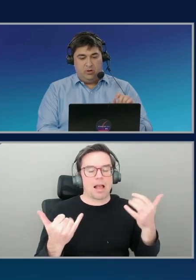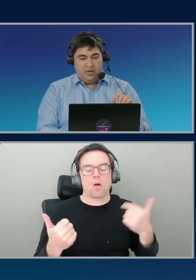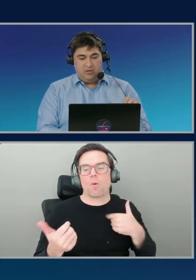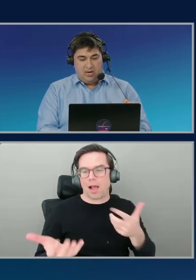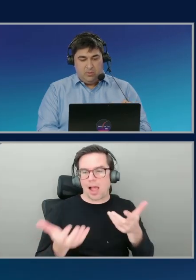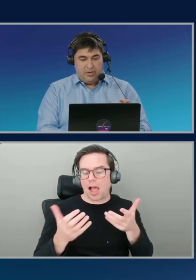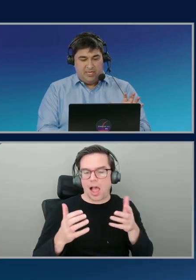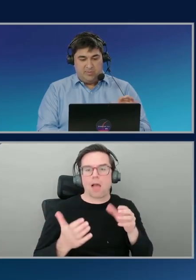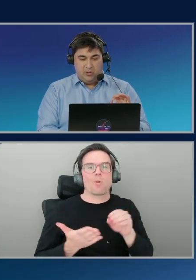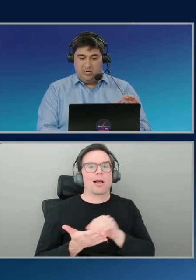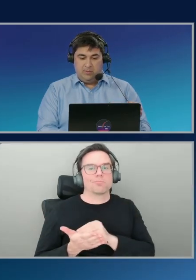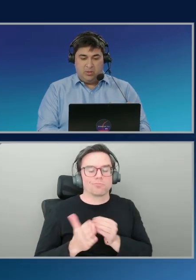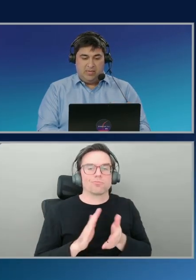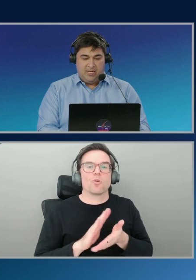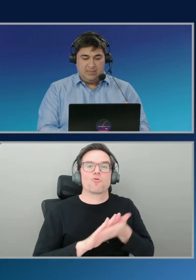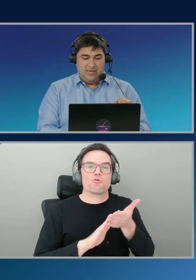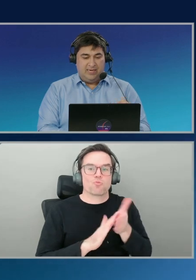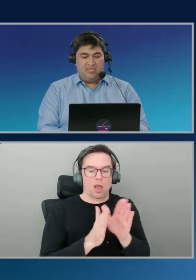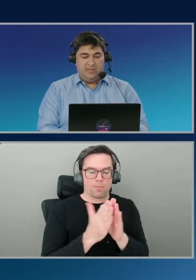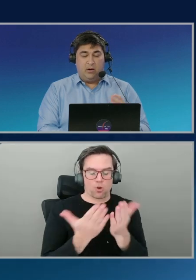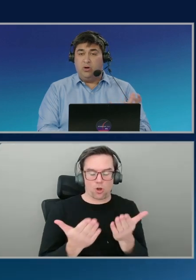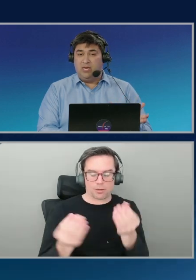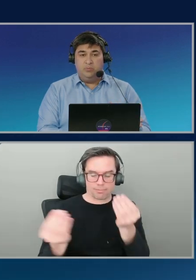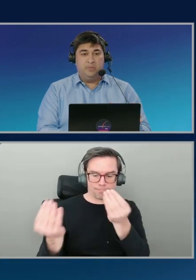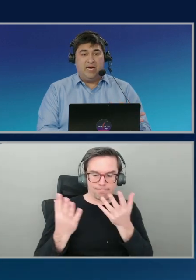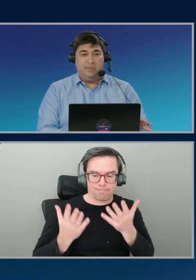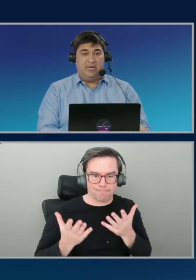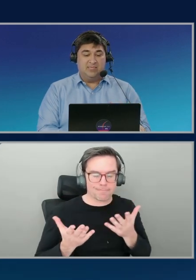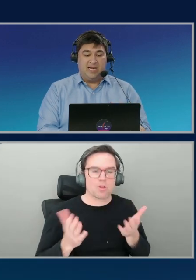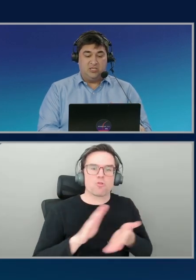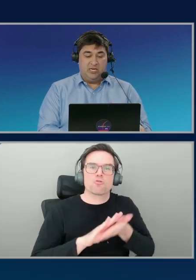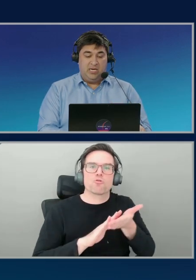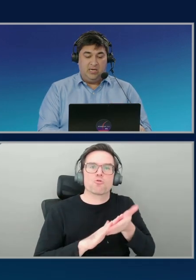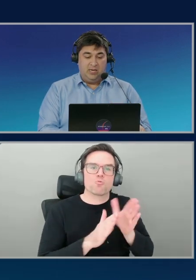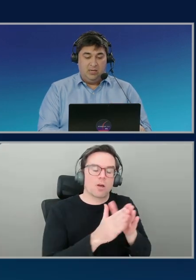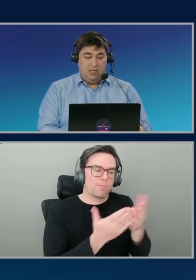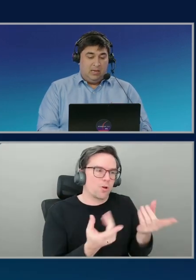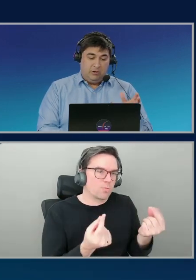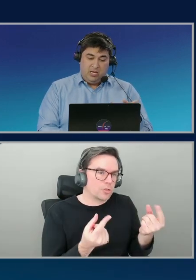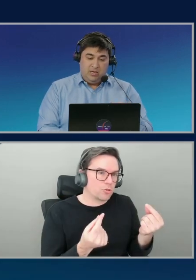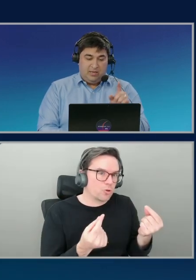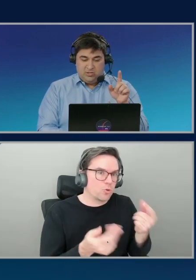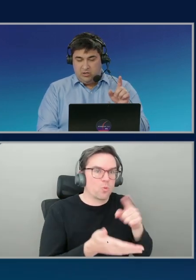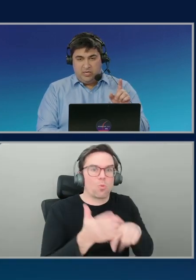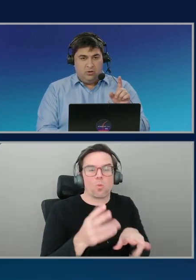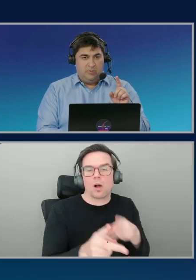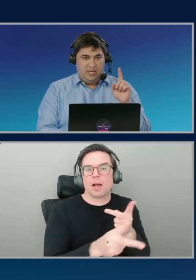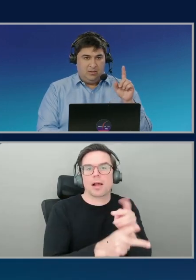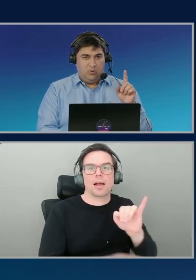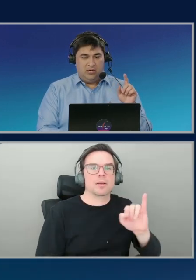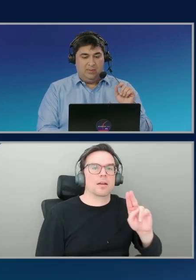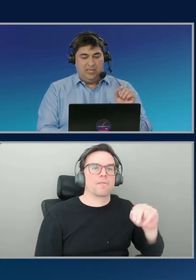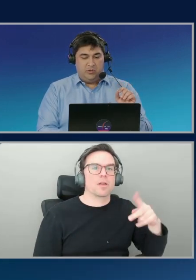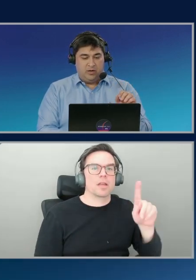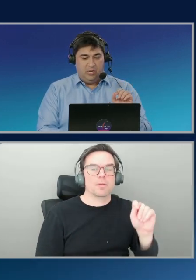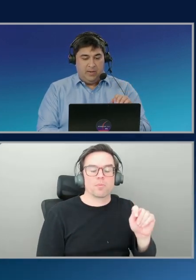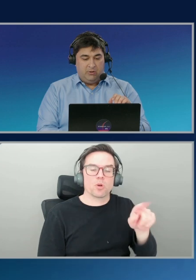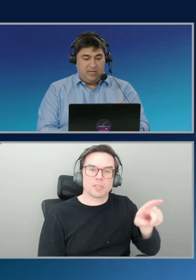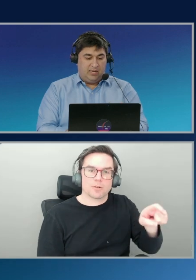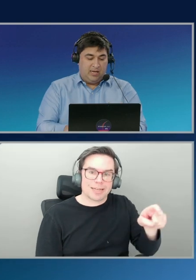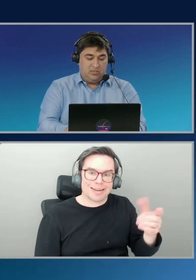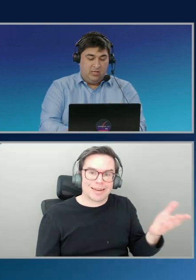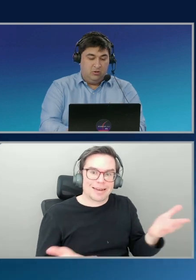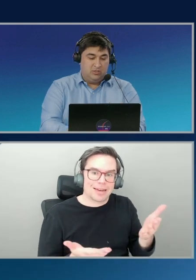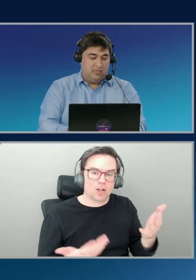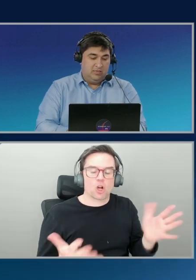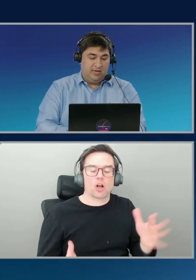a little bit more about the runbook. It tells me what the runbook does. It tells me like what input parameters are actually needed out here. It's already told me what table I'm talking about.